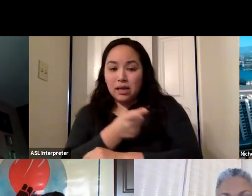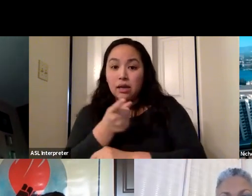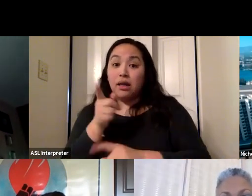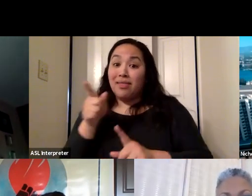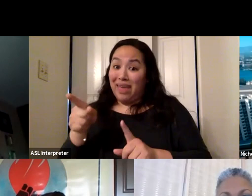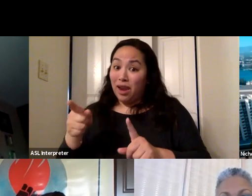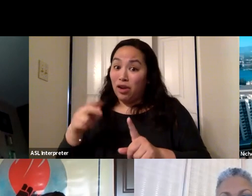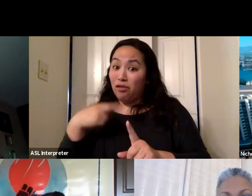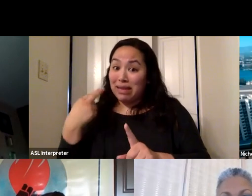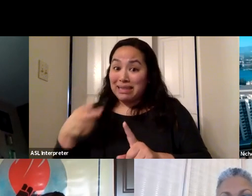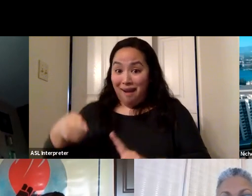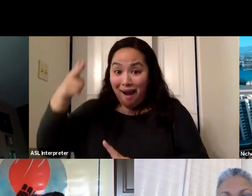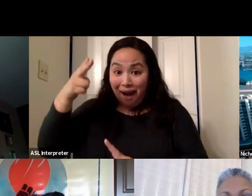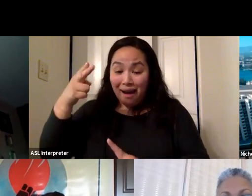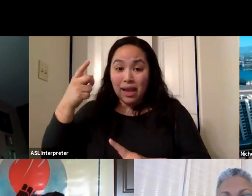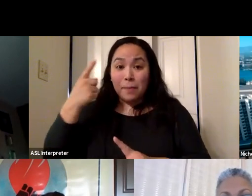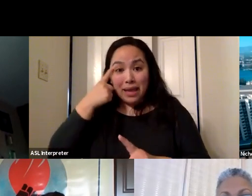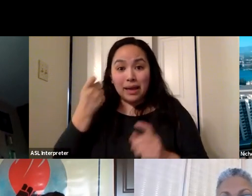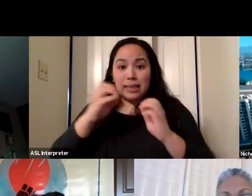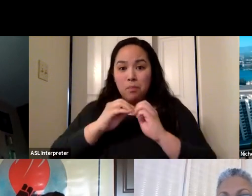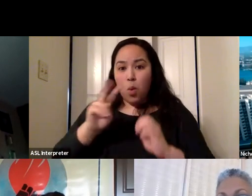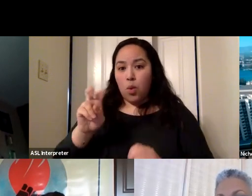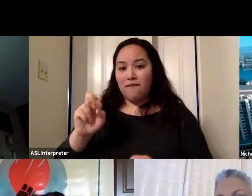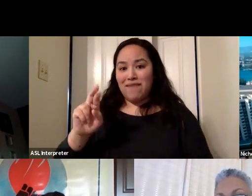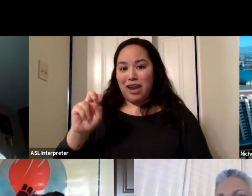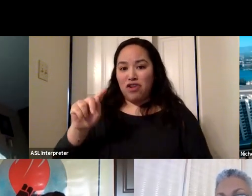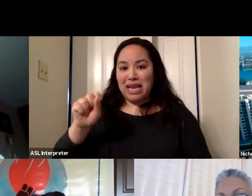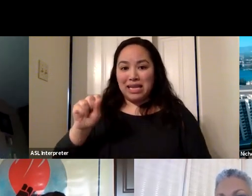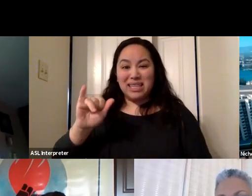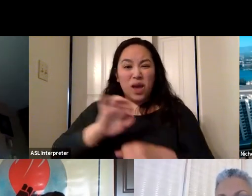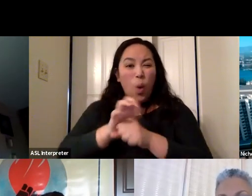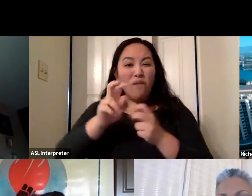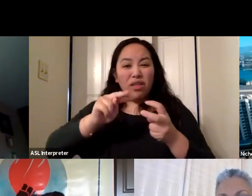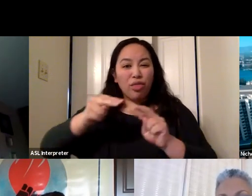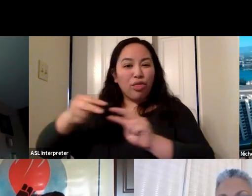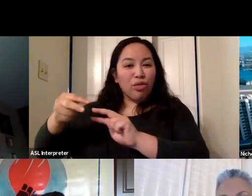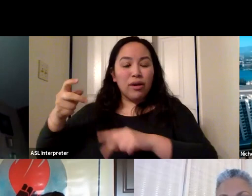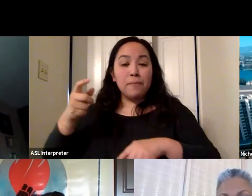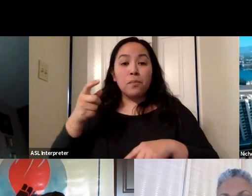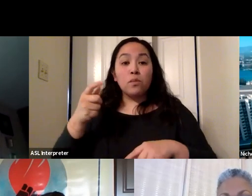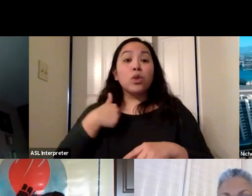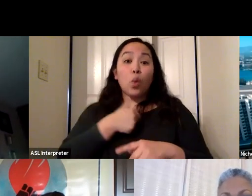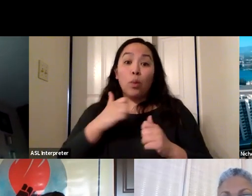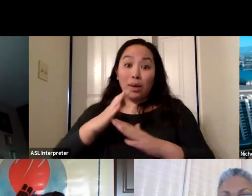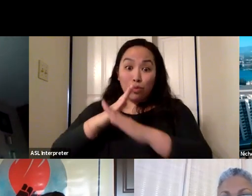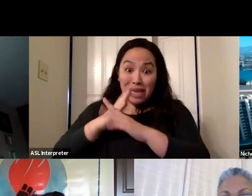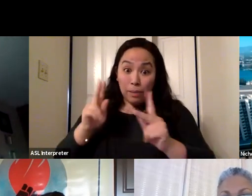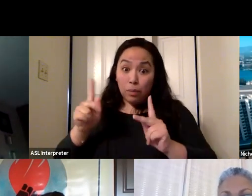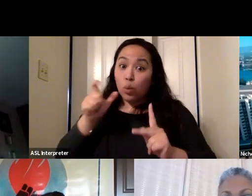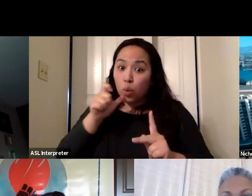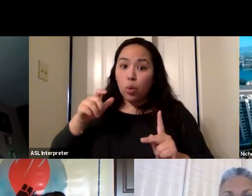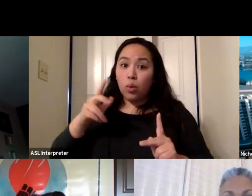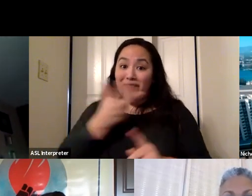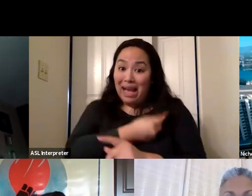on and as we have more variants and other things like that. So I think we want to be protecting all of the unvaccinated people. Remember, that by definition